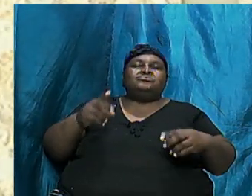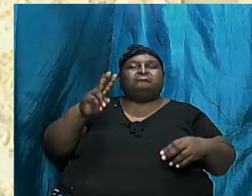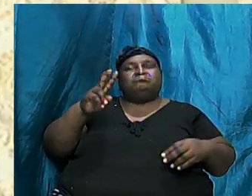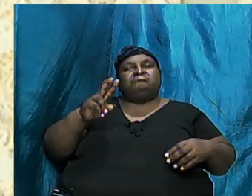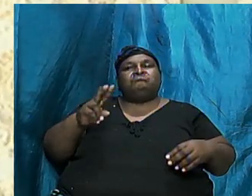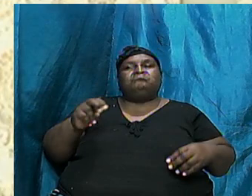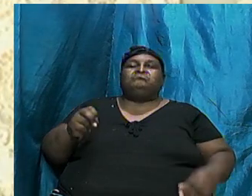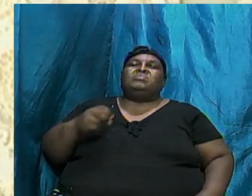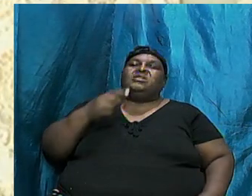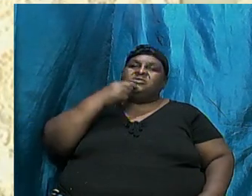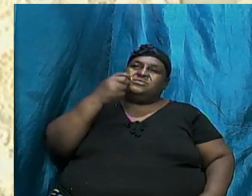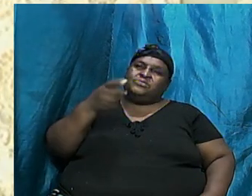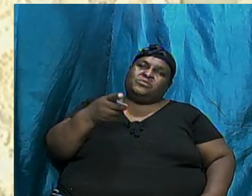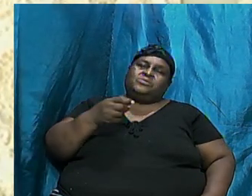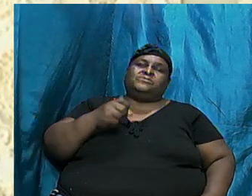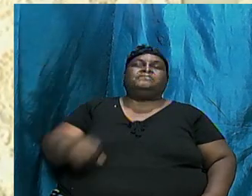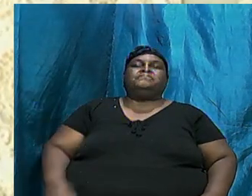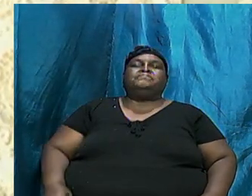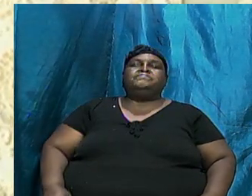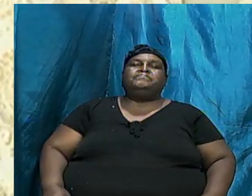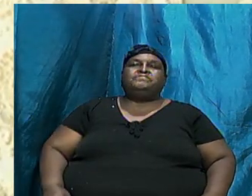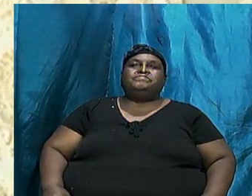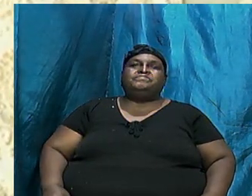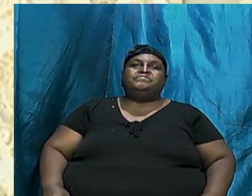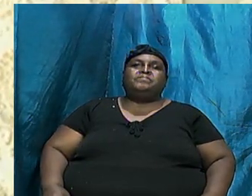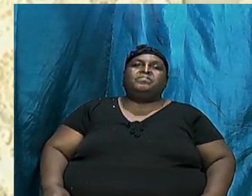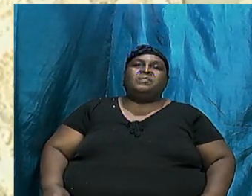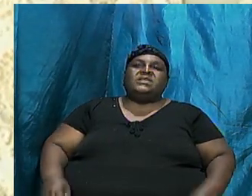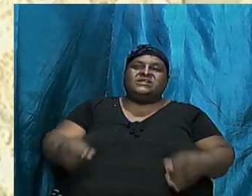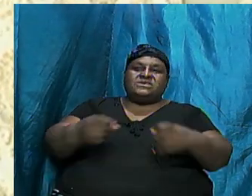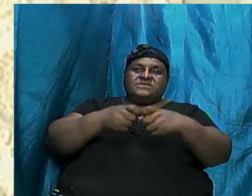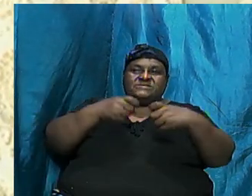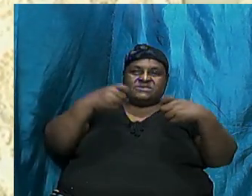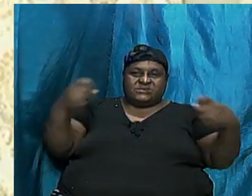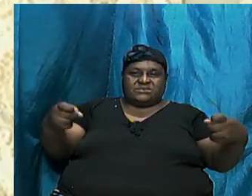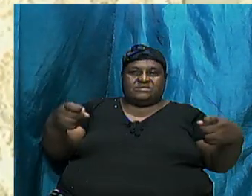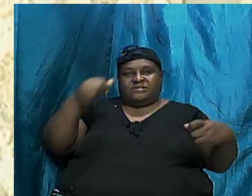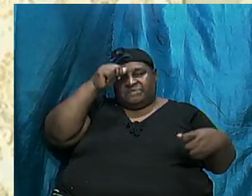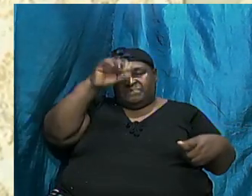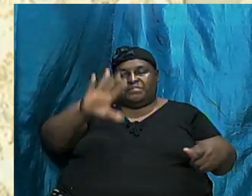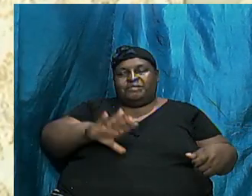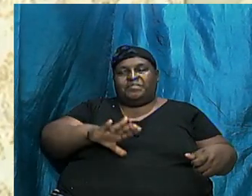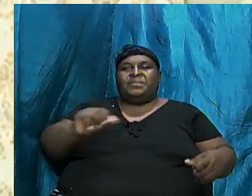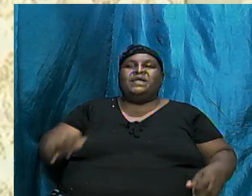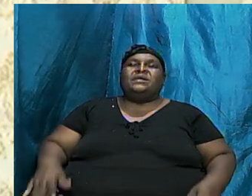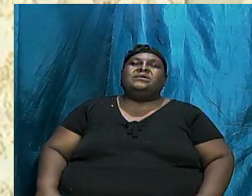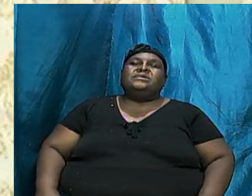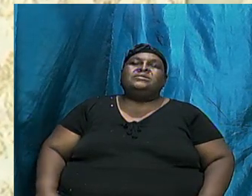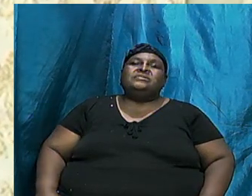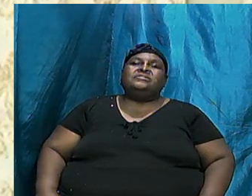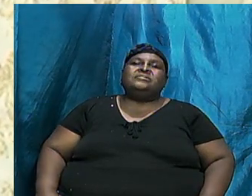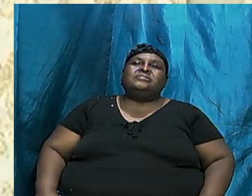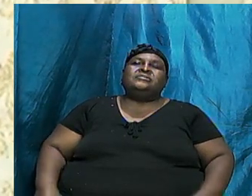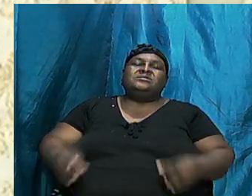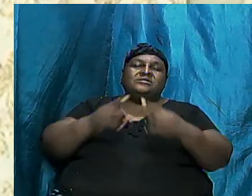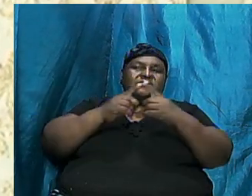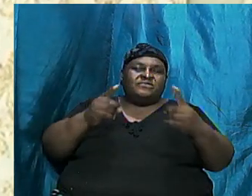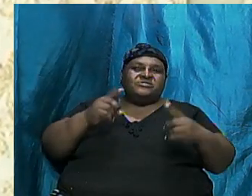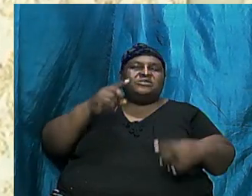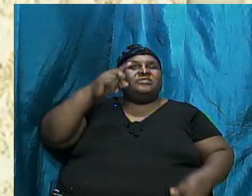to the fall of man. And then now Division 3.